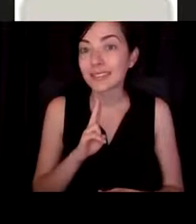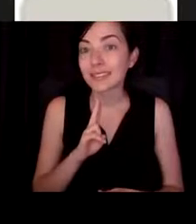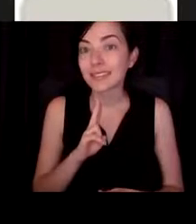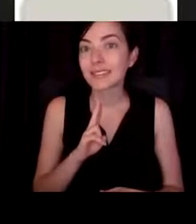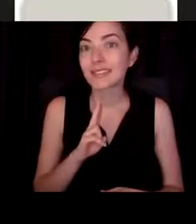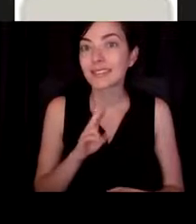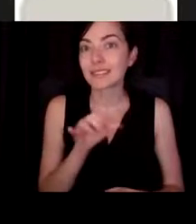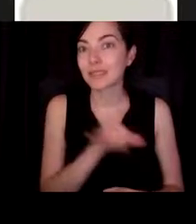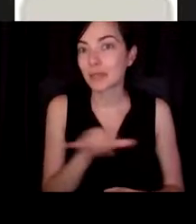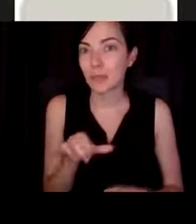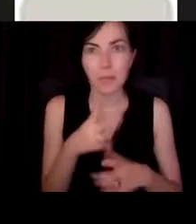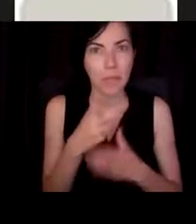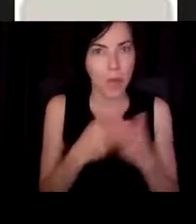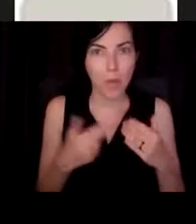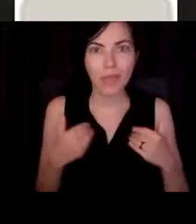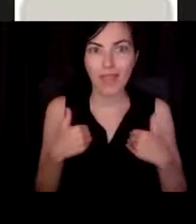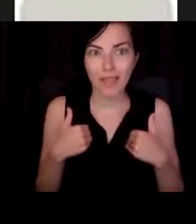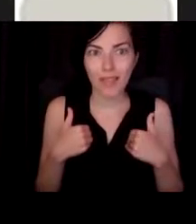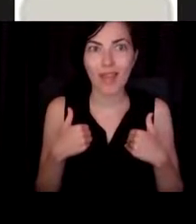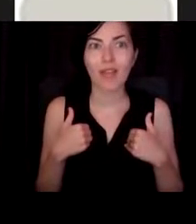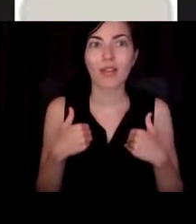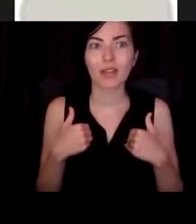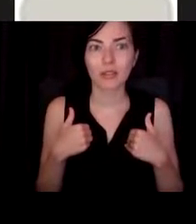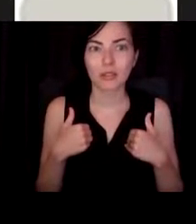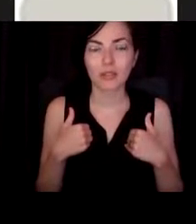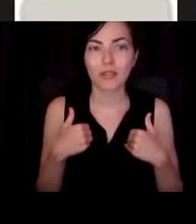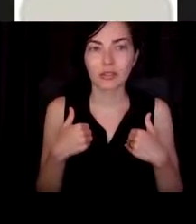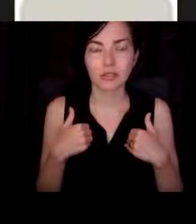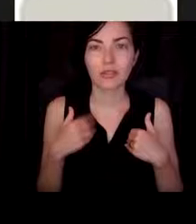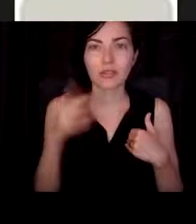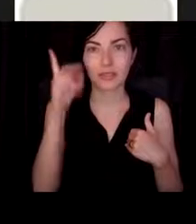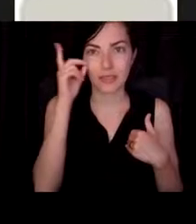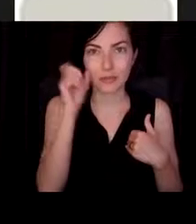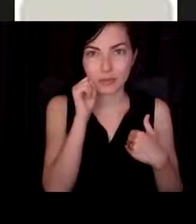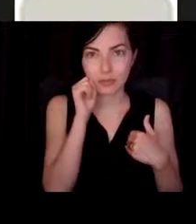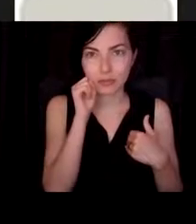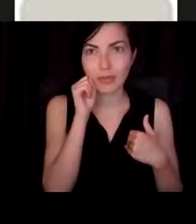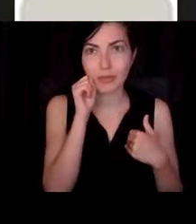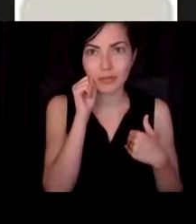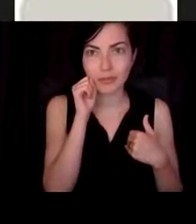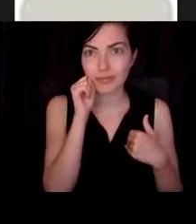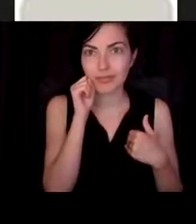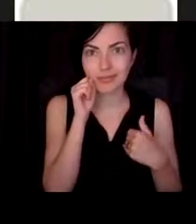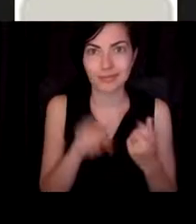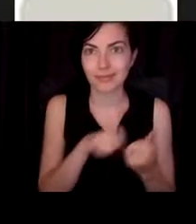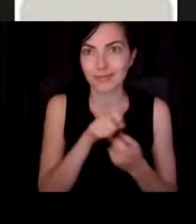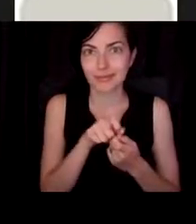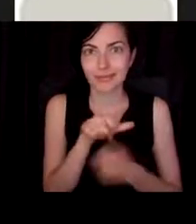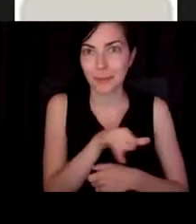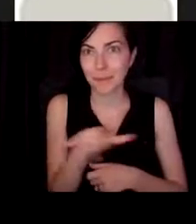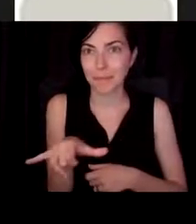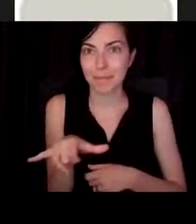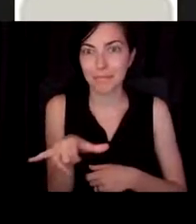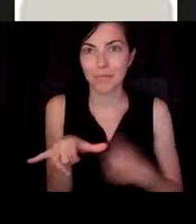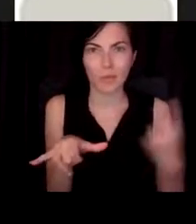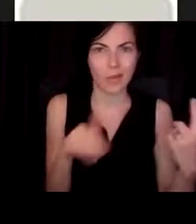trisomy 21. Yeah. Both. Yeah. So the identical where one has